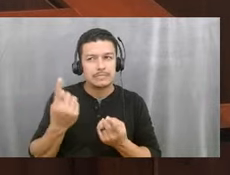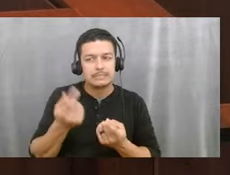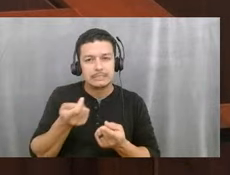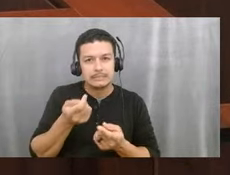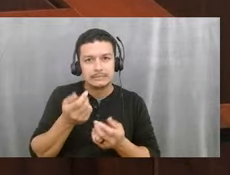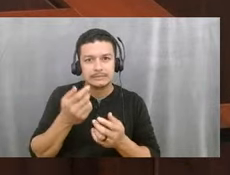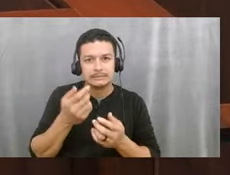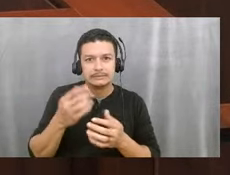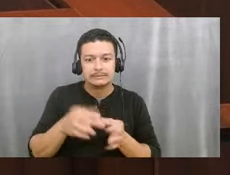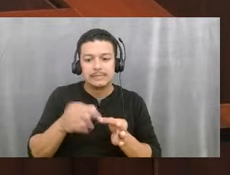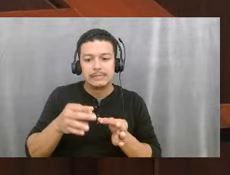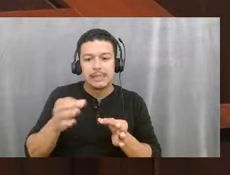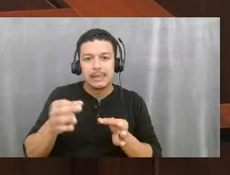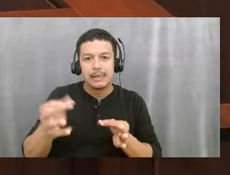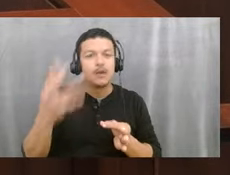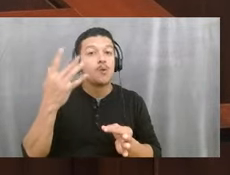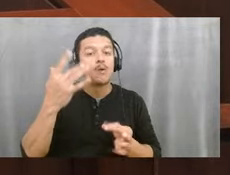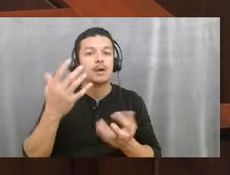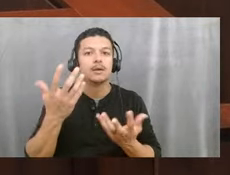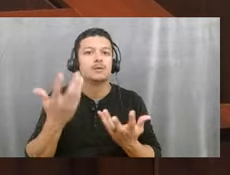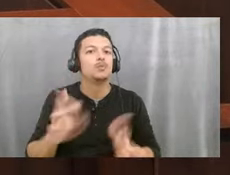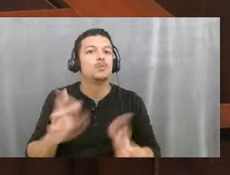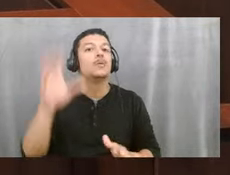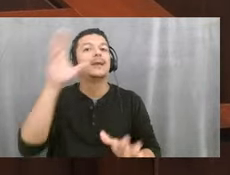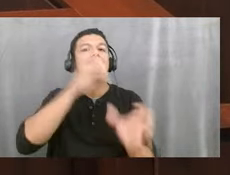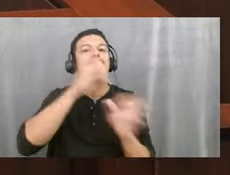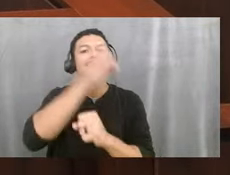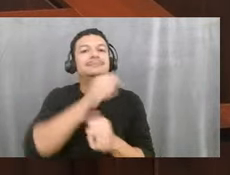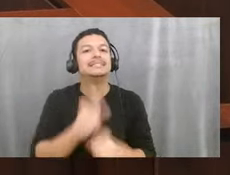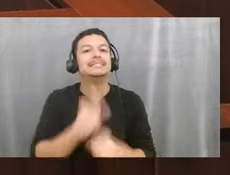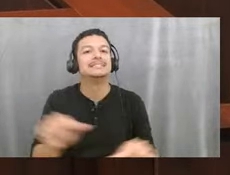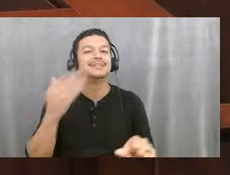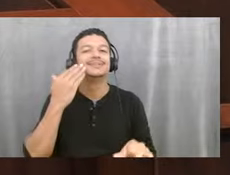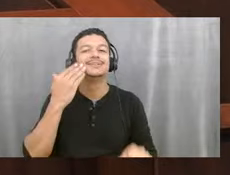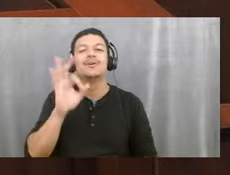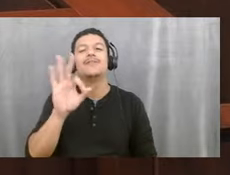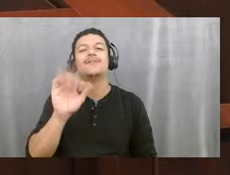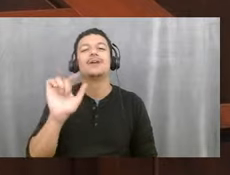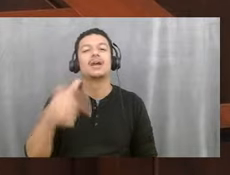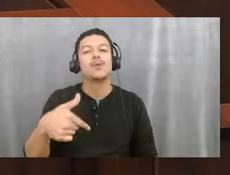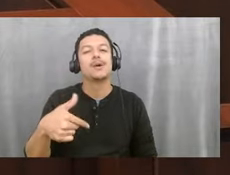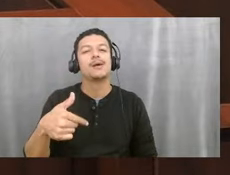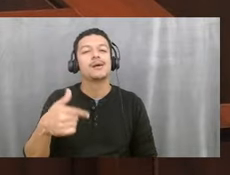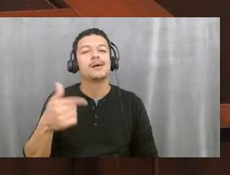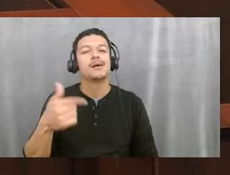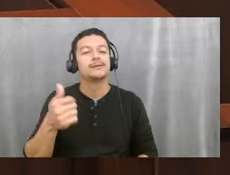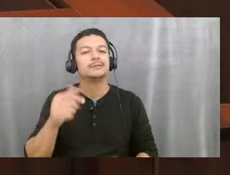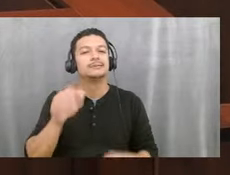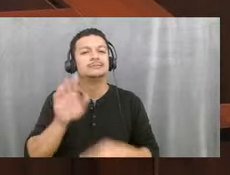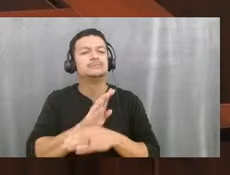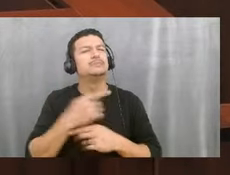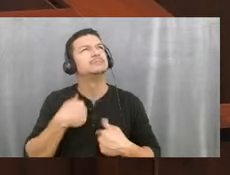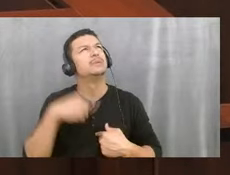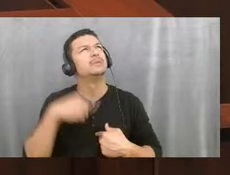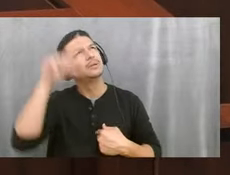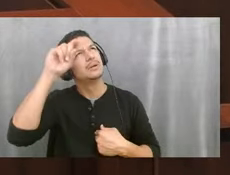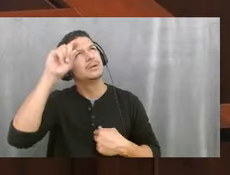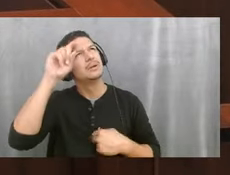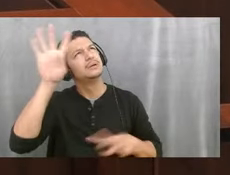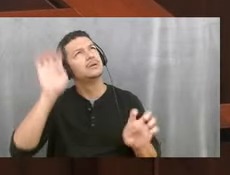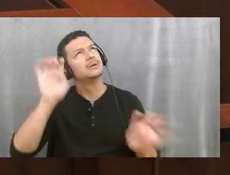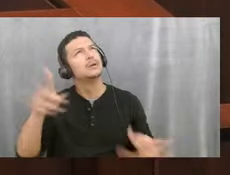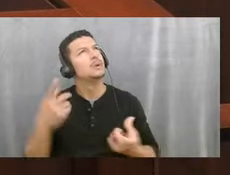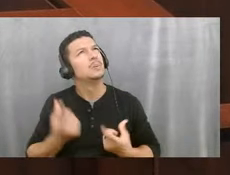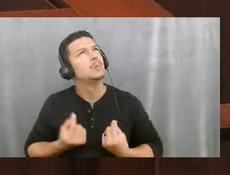the issues in, in those, um, frequently asked questions that are always out there for a business owner. So everything you need to know about starting a business, growing a business here in the